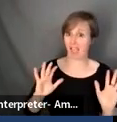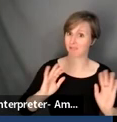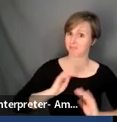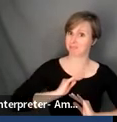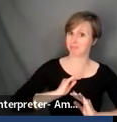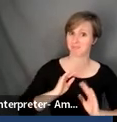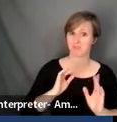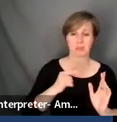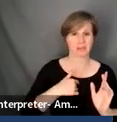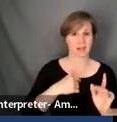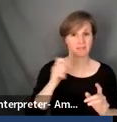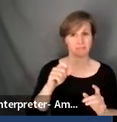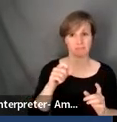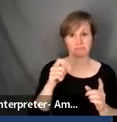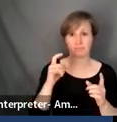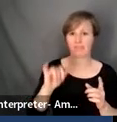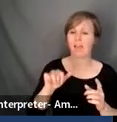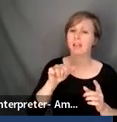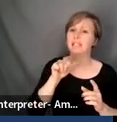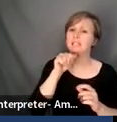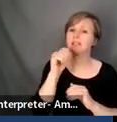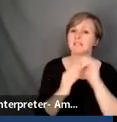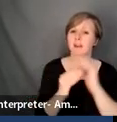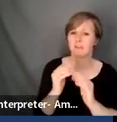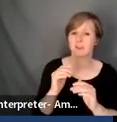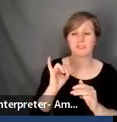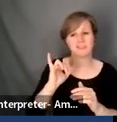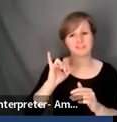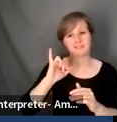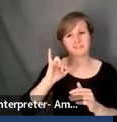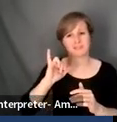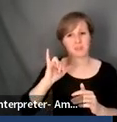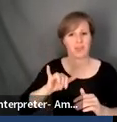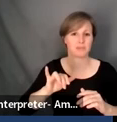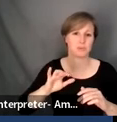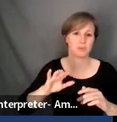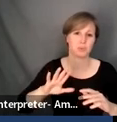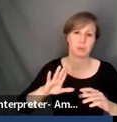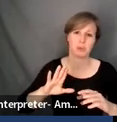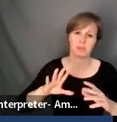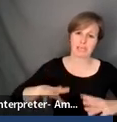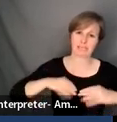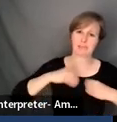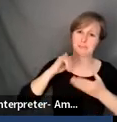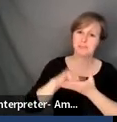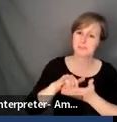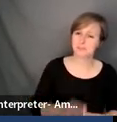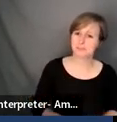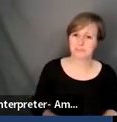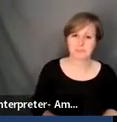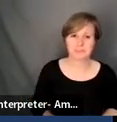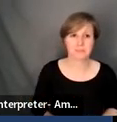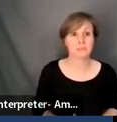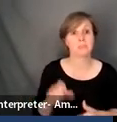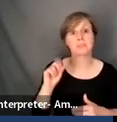definitely echo, um, the discomfort definitely comes first. Um, so, yeah. Great. Let's go on to the